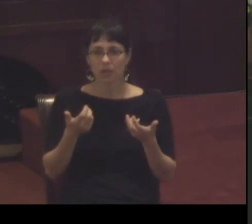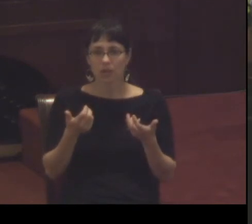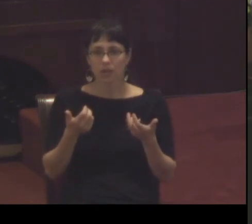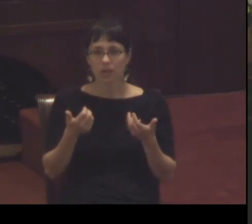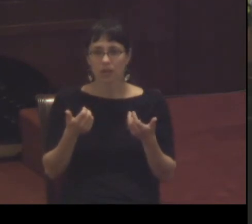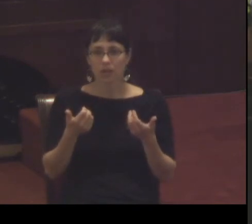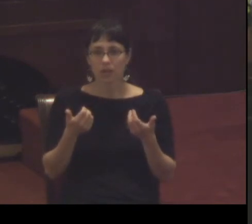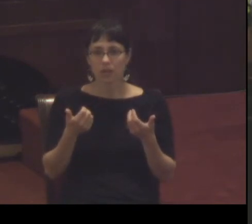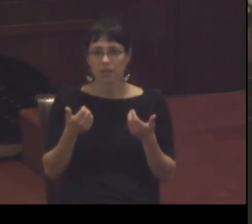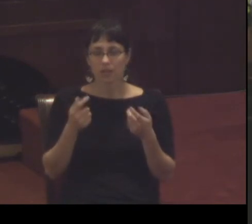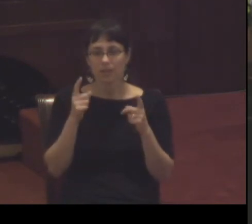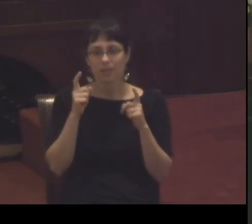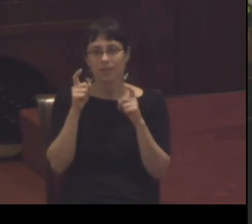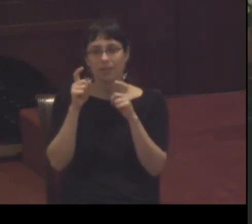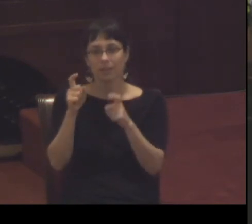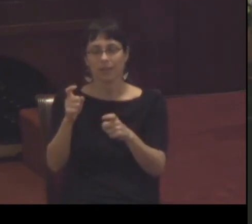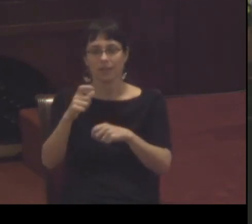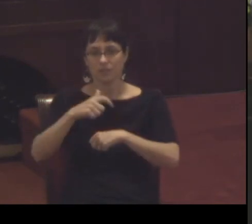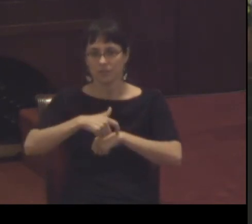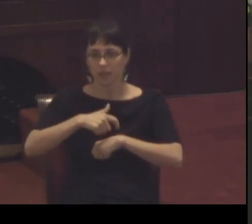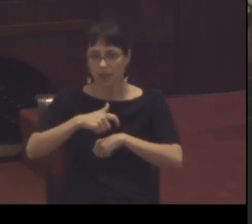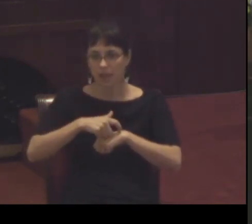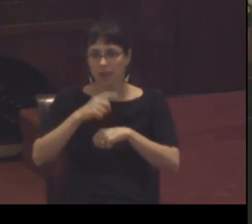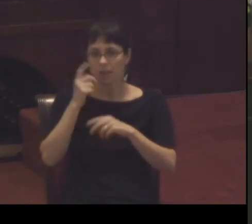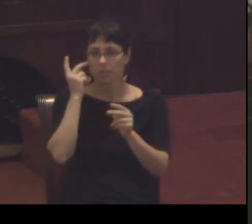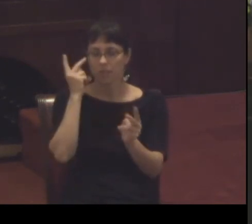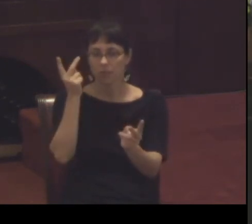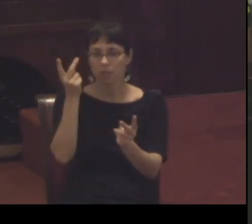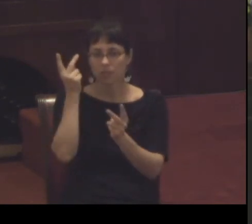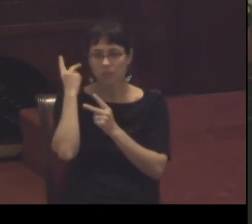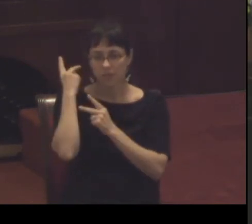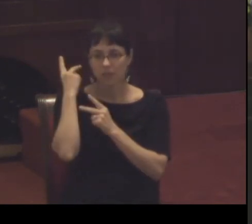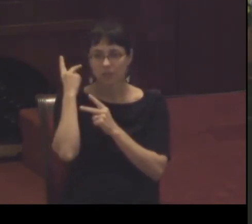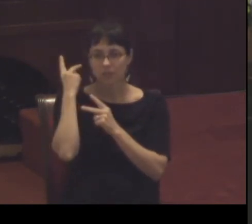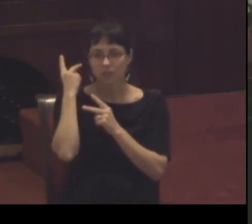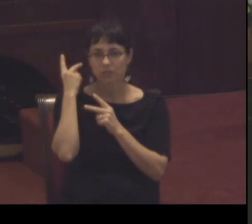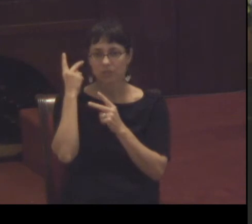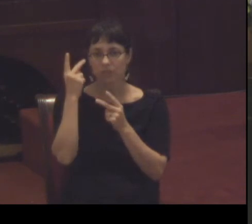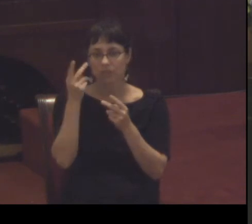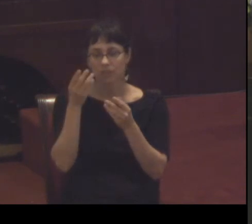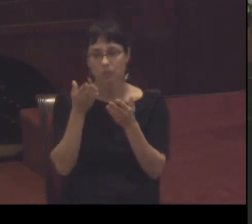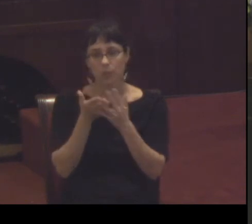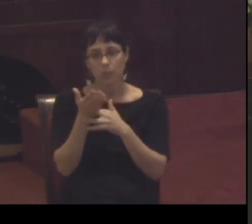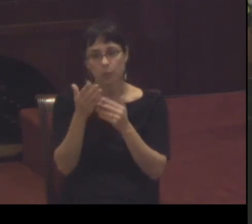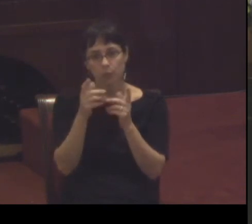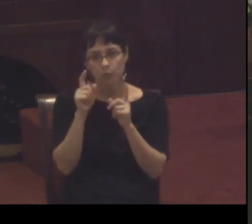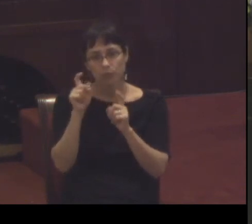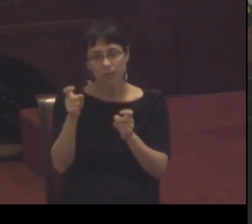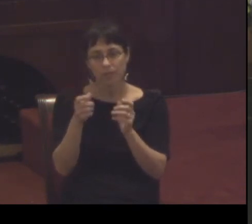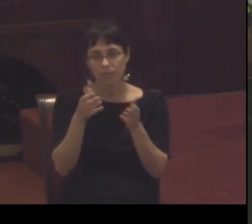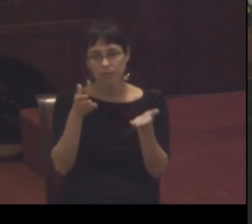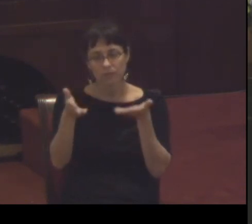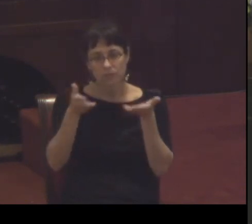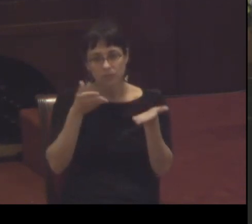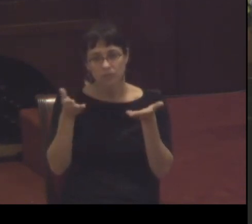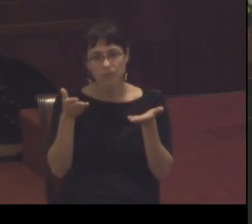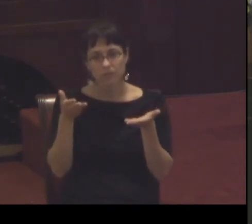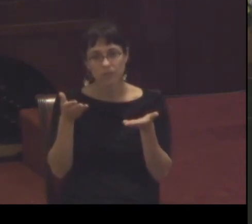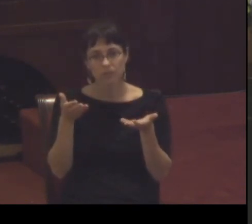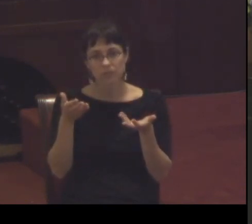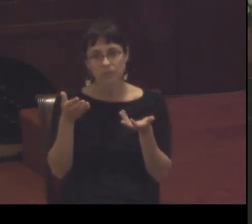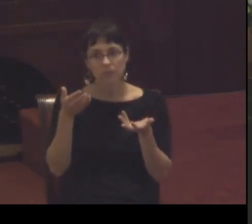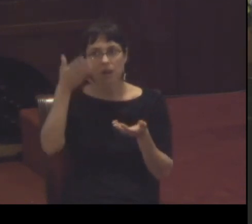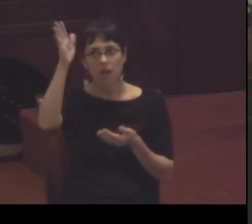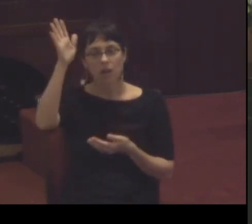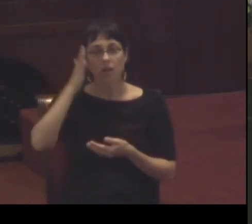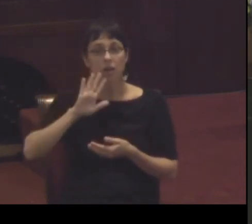through the gift of time reflection through the gift of service what is it that God would call you